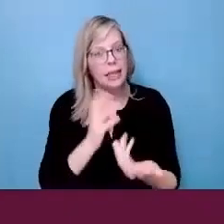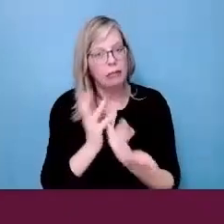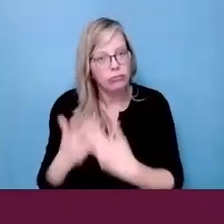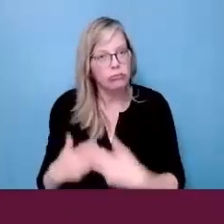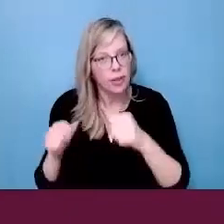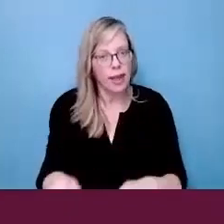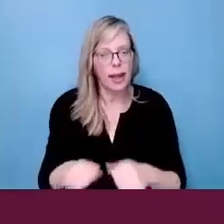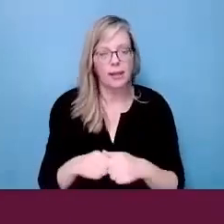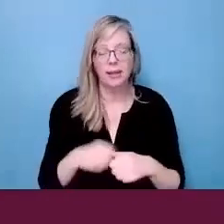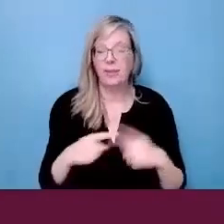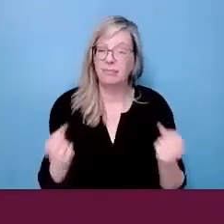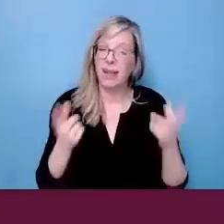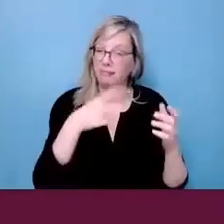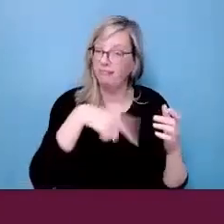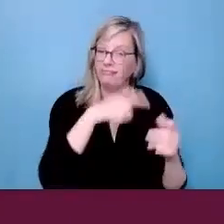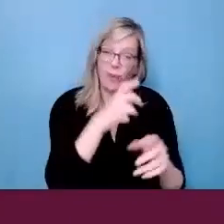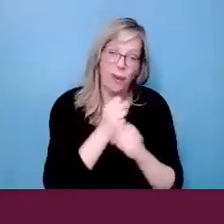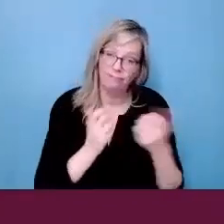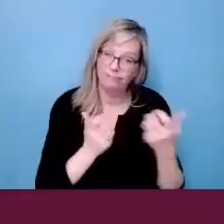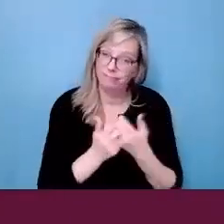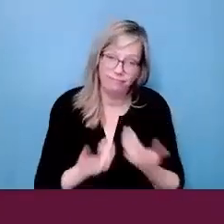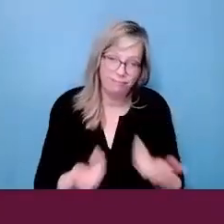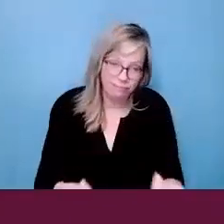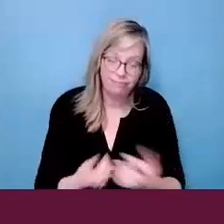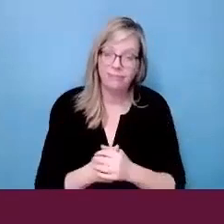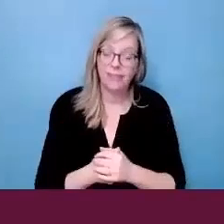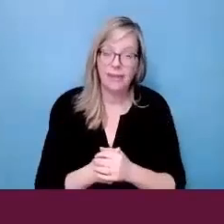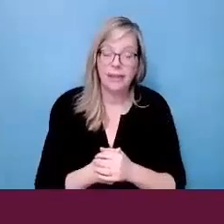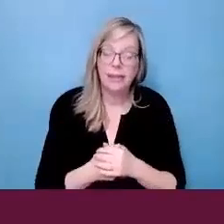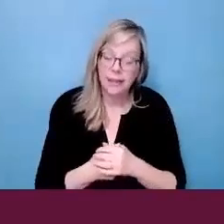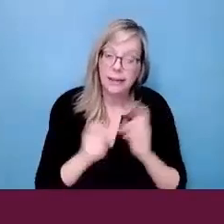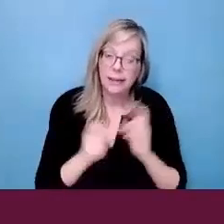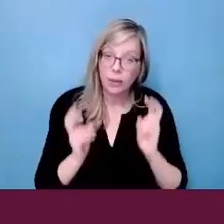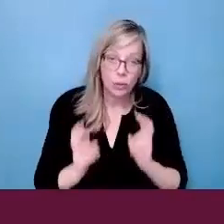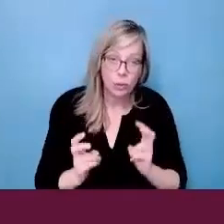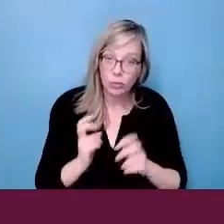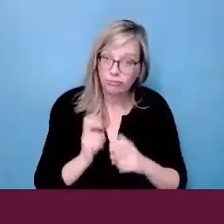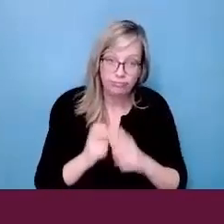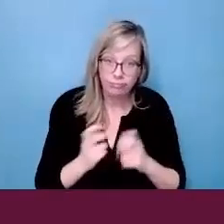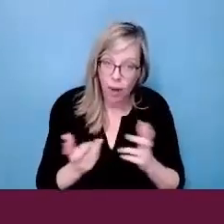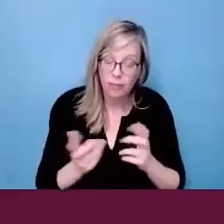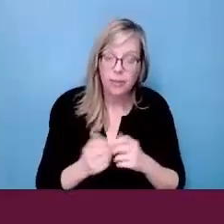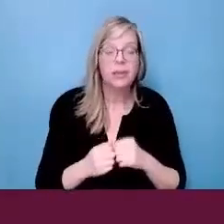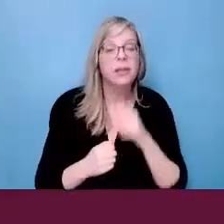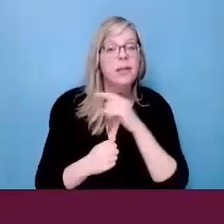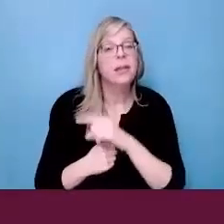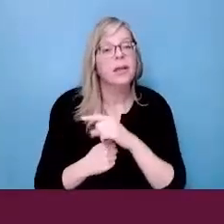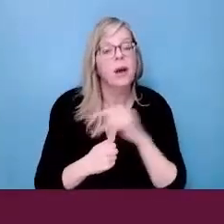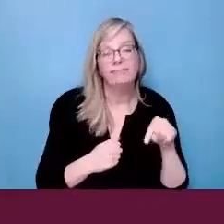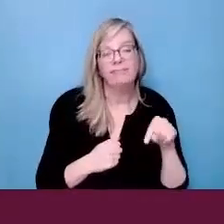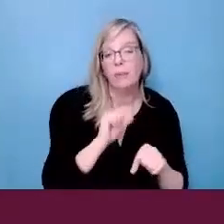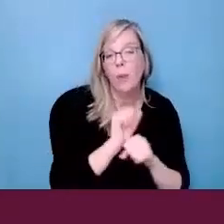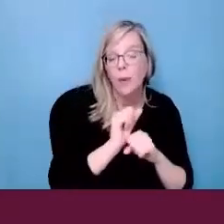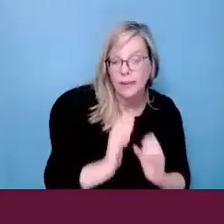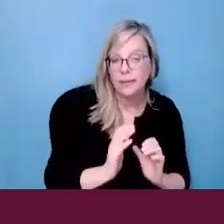the workplace more accessible, yet many do not receive them. And there are many issues with this, of course. One of the findings